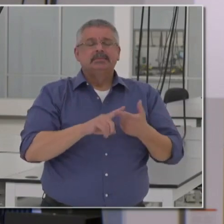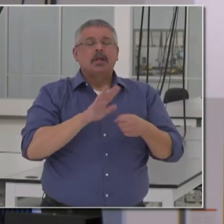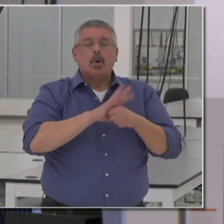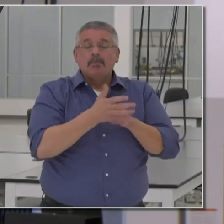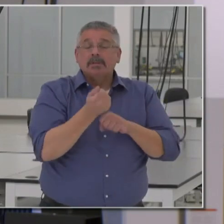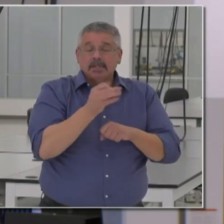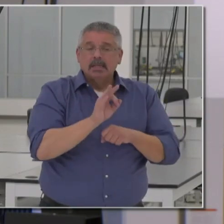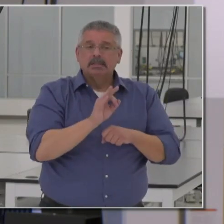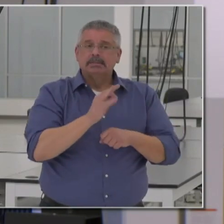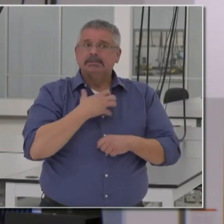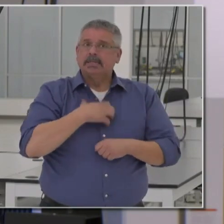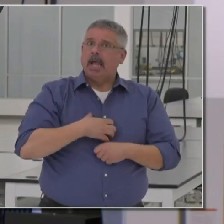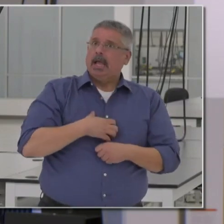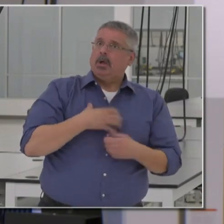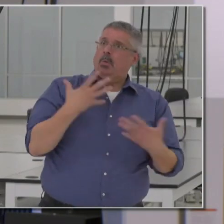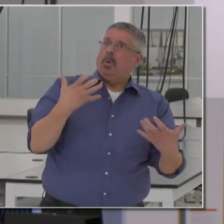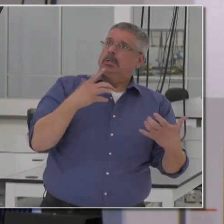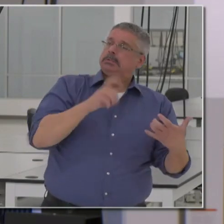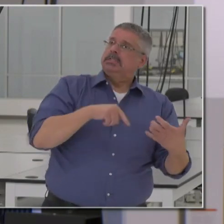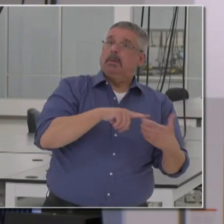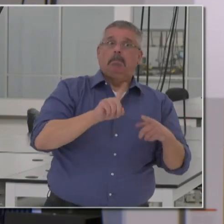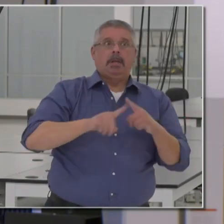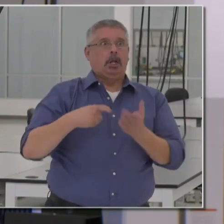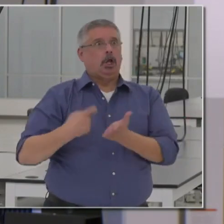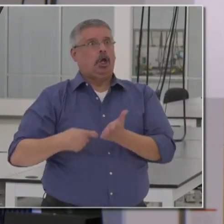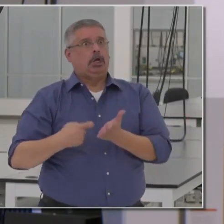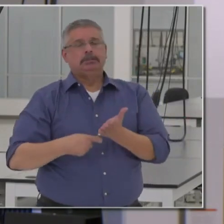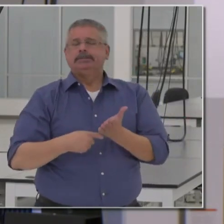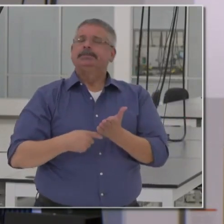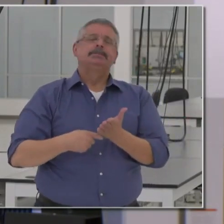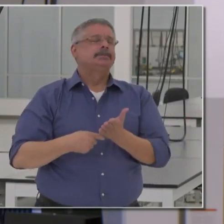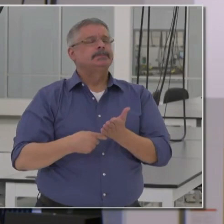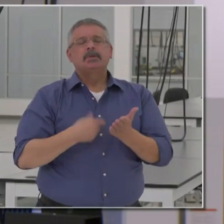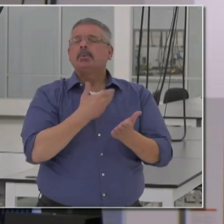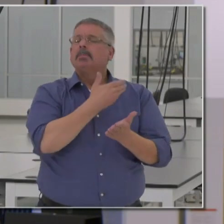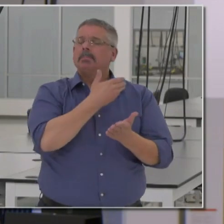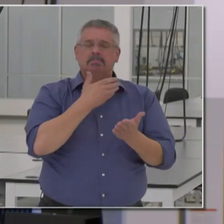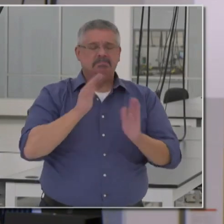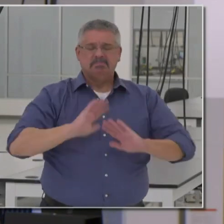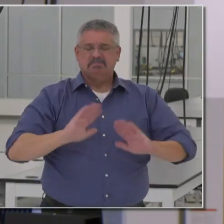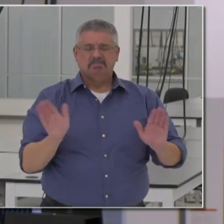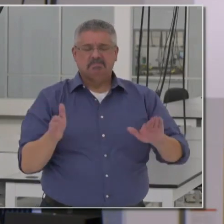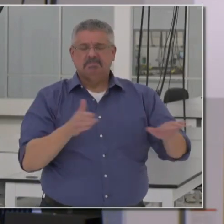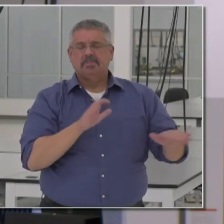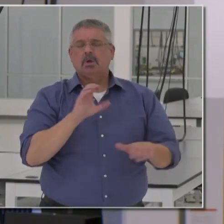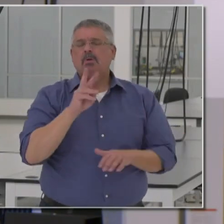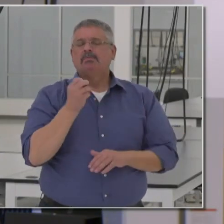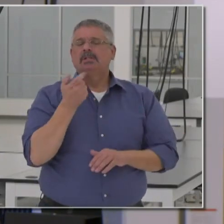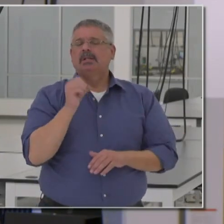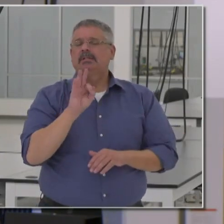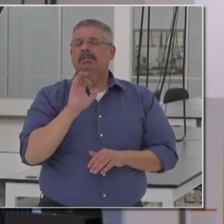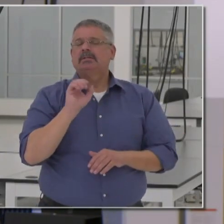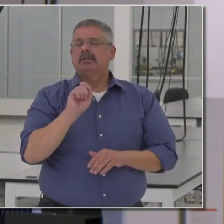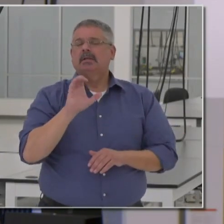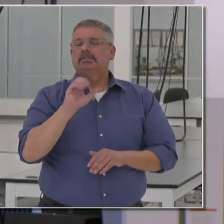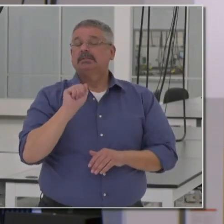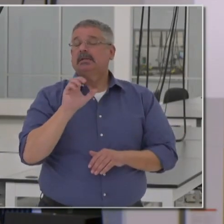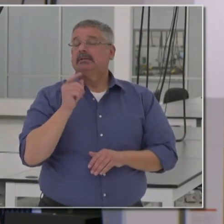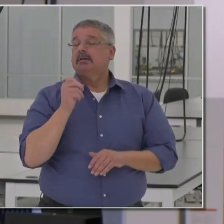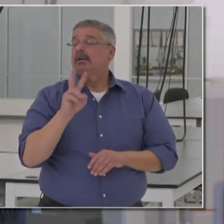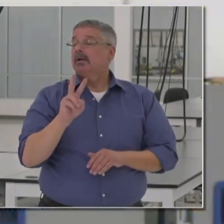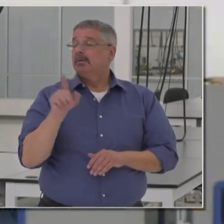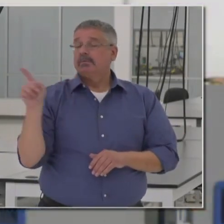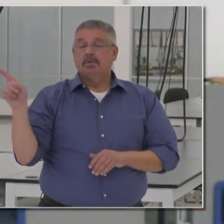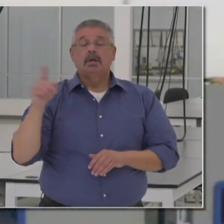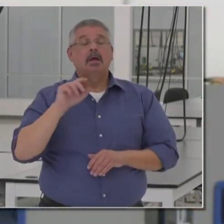desire to get access to a test, covid19.ca.gov. Next question from the